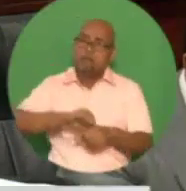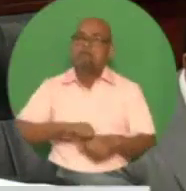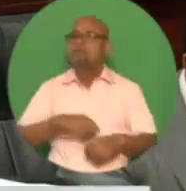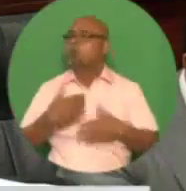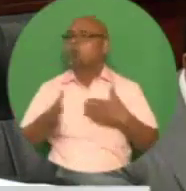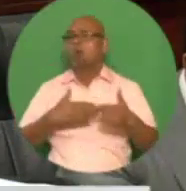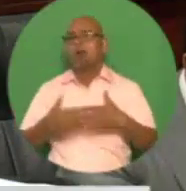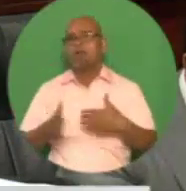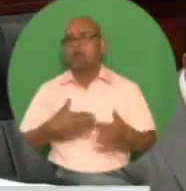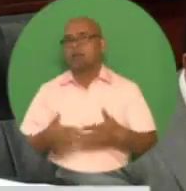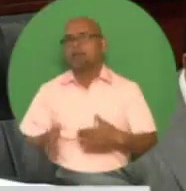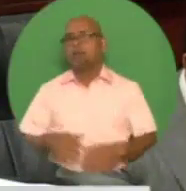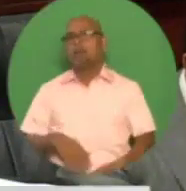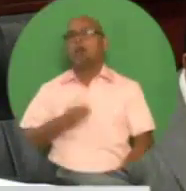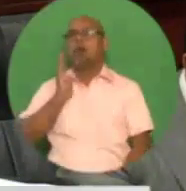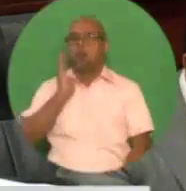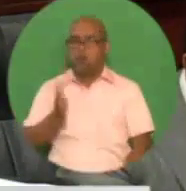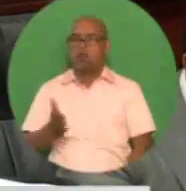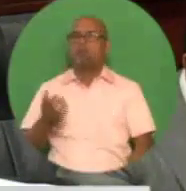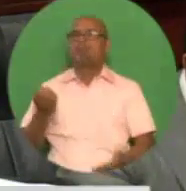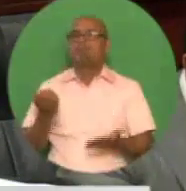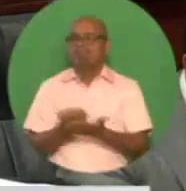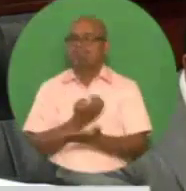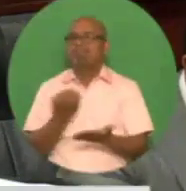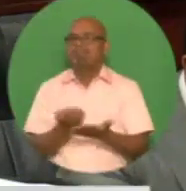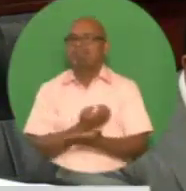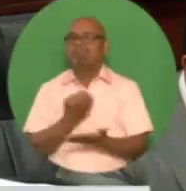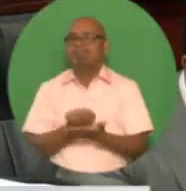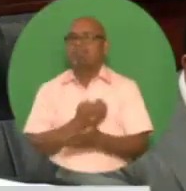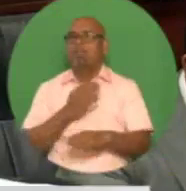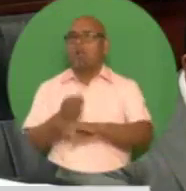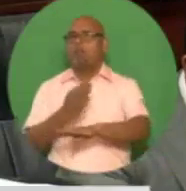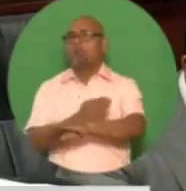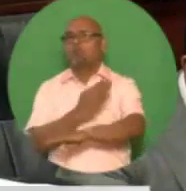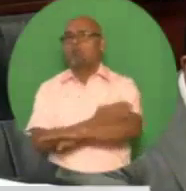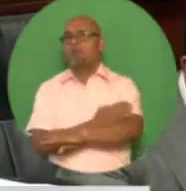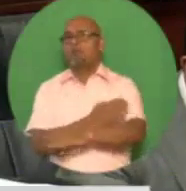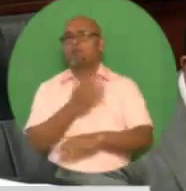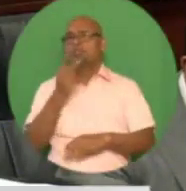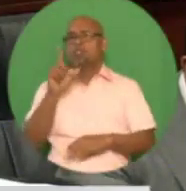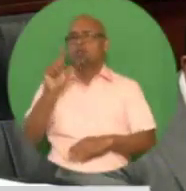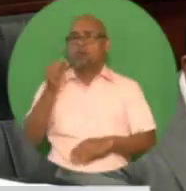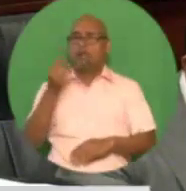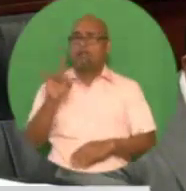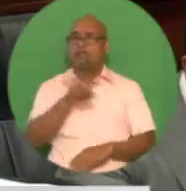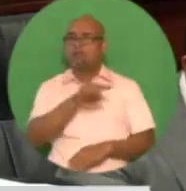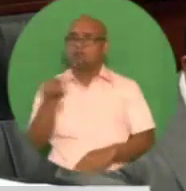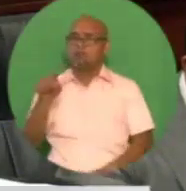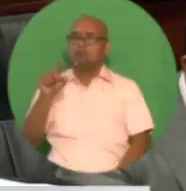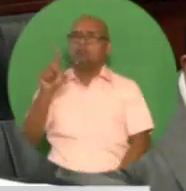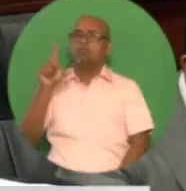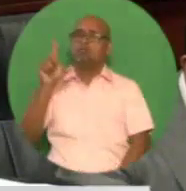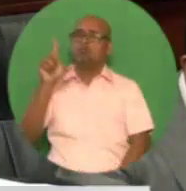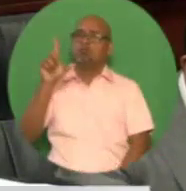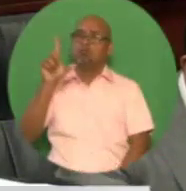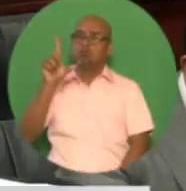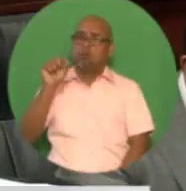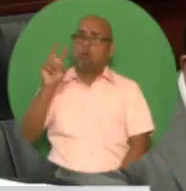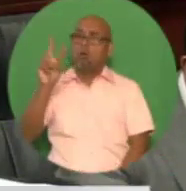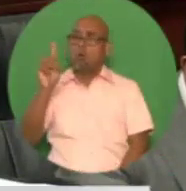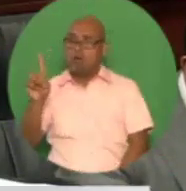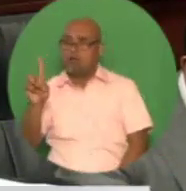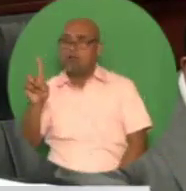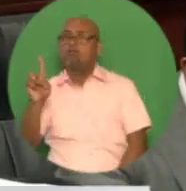improve over the medium-term, 2018 to 2021. The economy is now projected to grow at better rates, 1